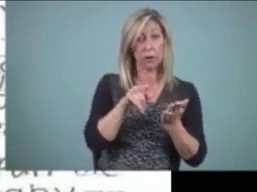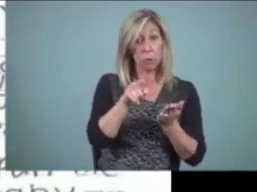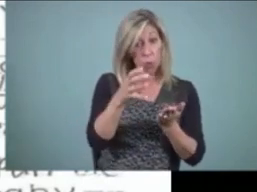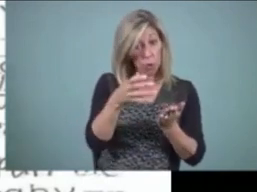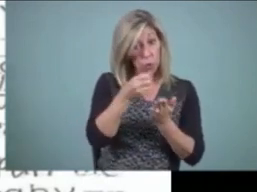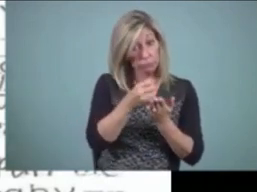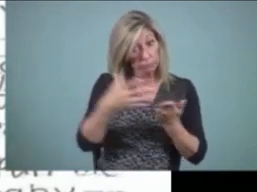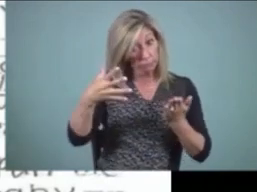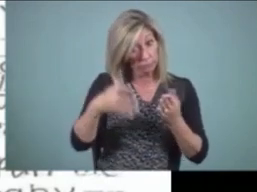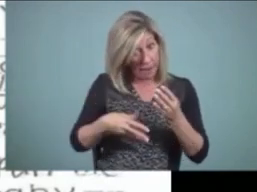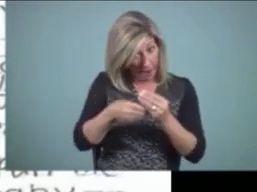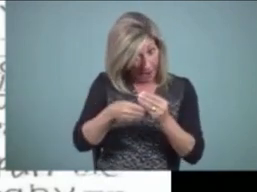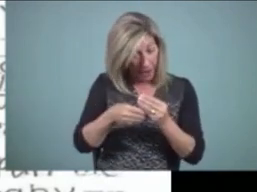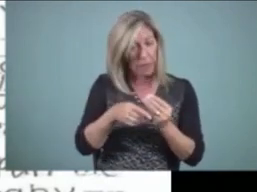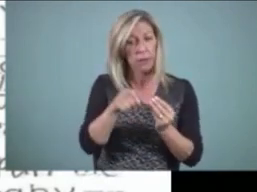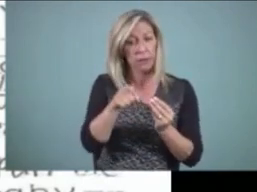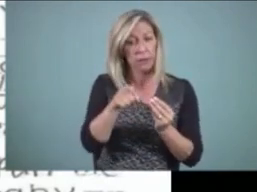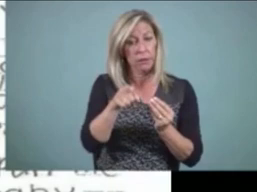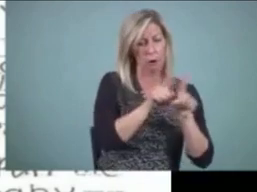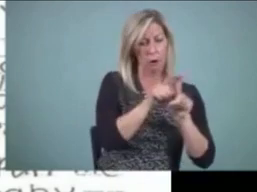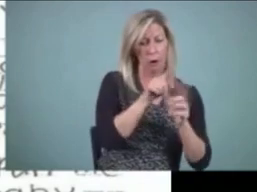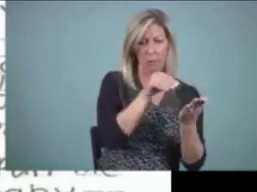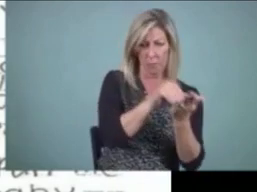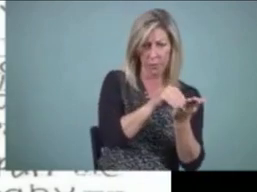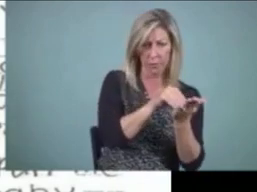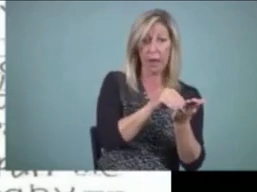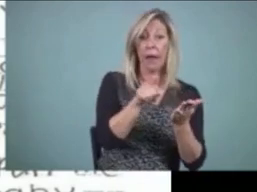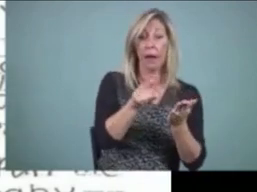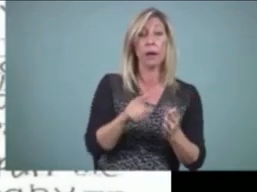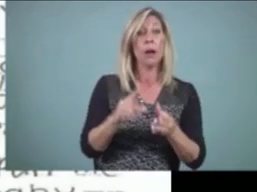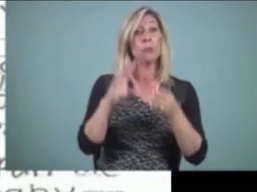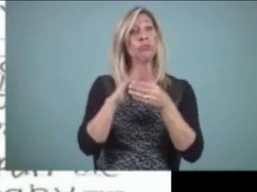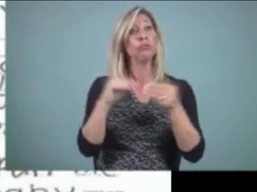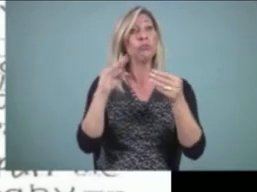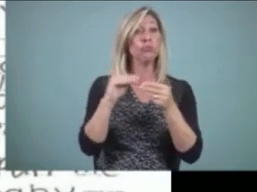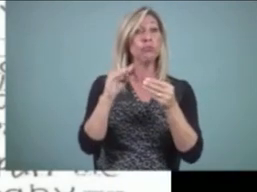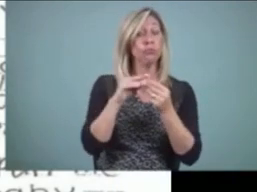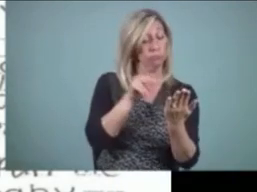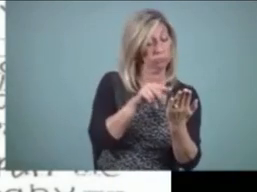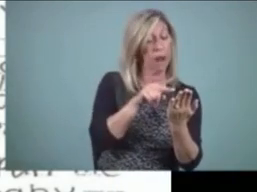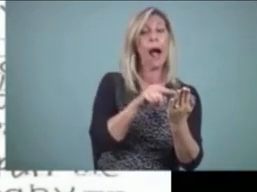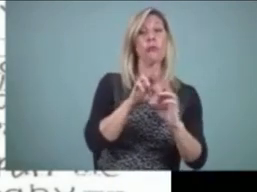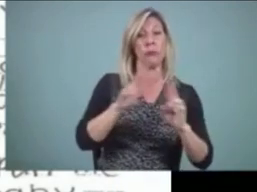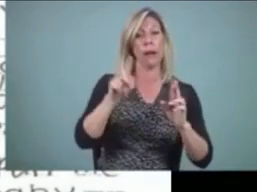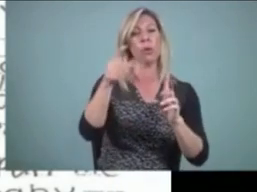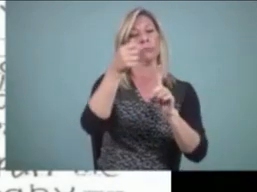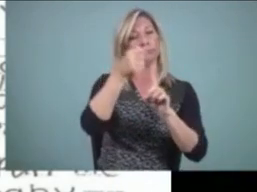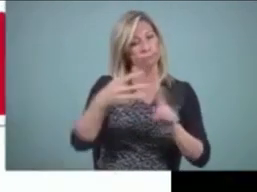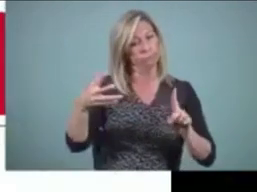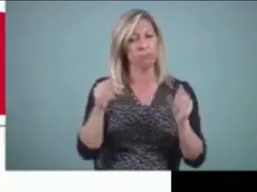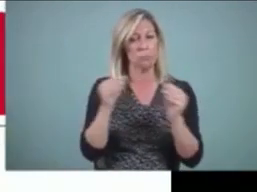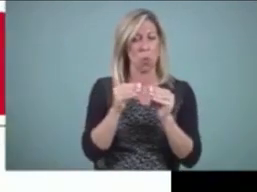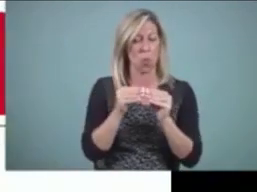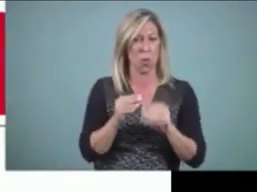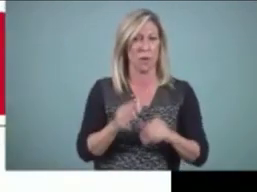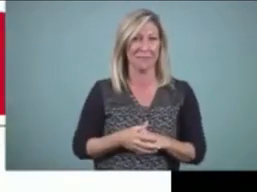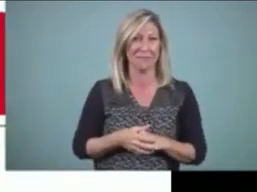So she'll be talking about that when she reads her story out loud. Next slide, please.